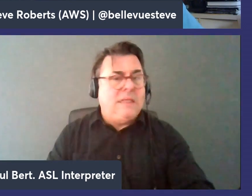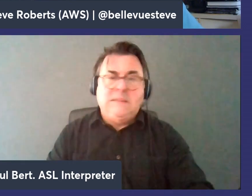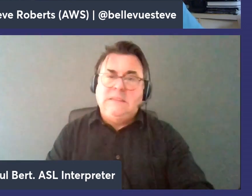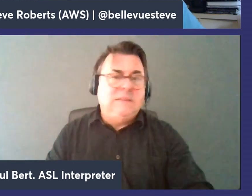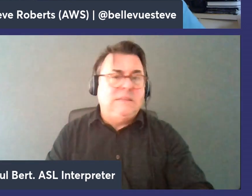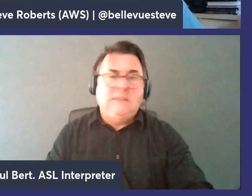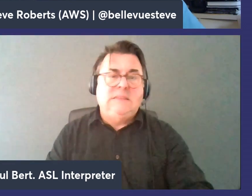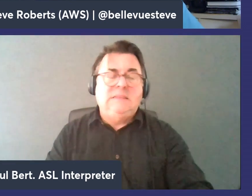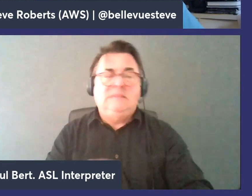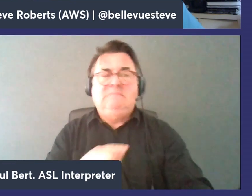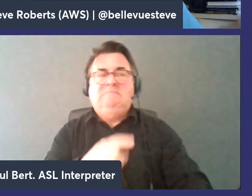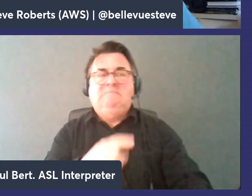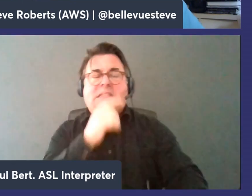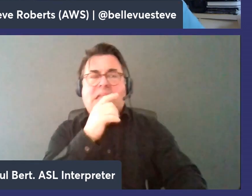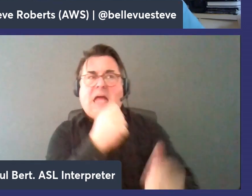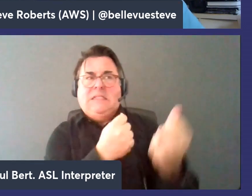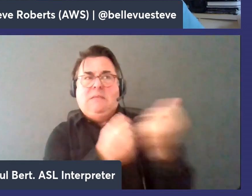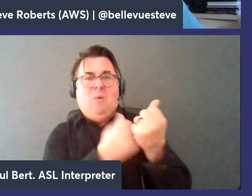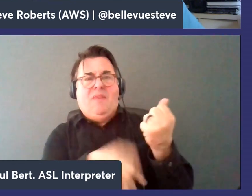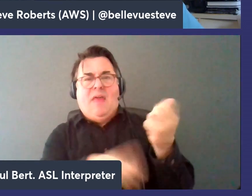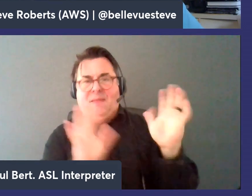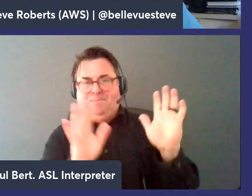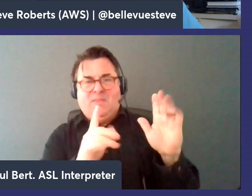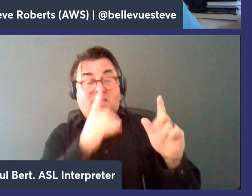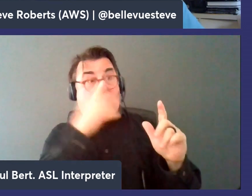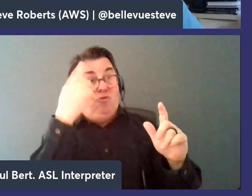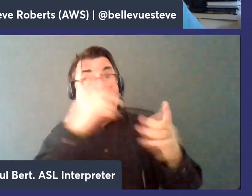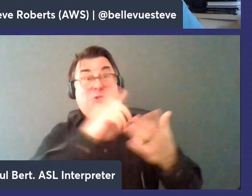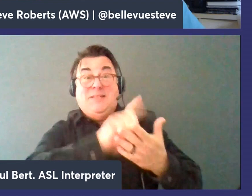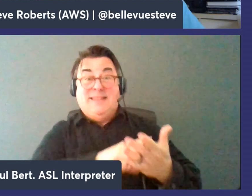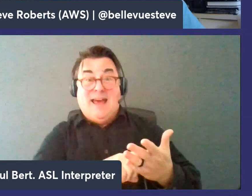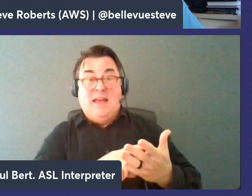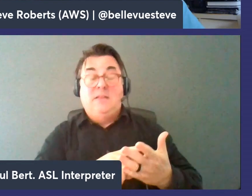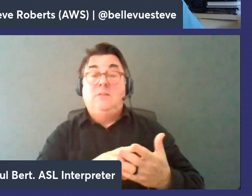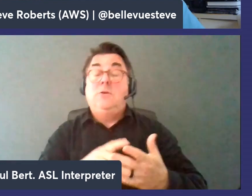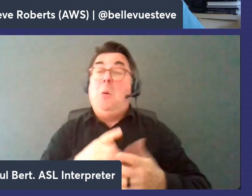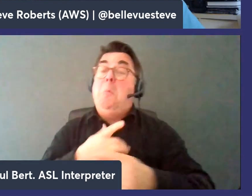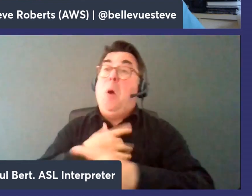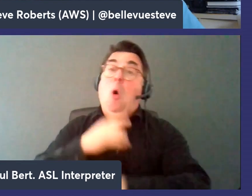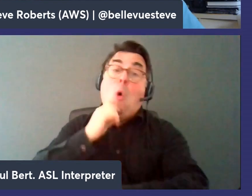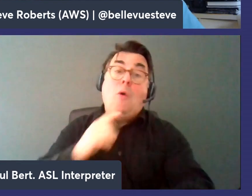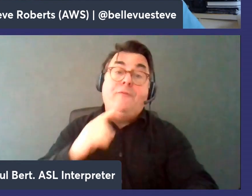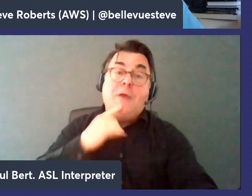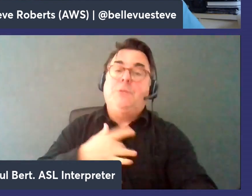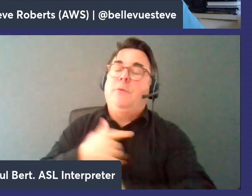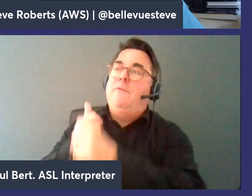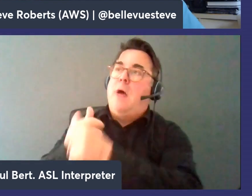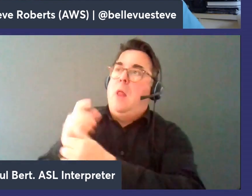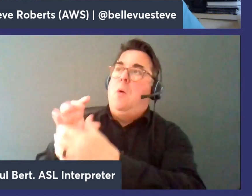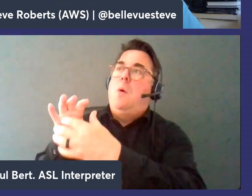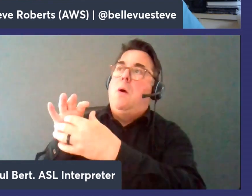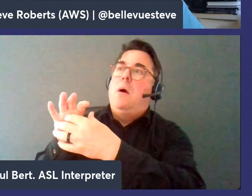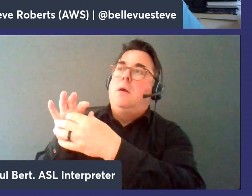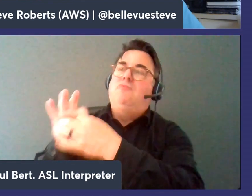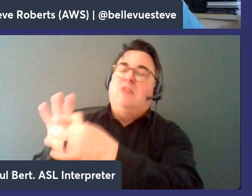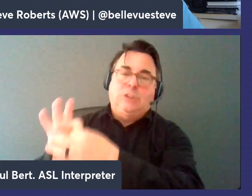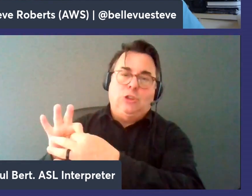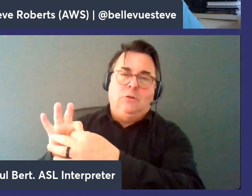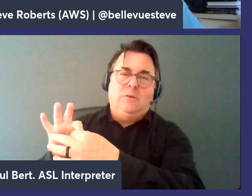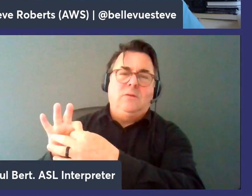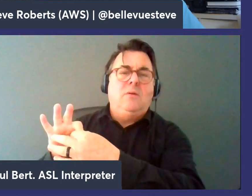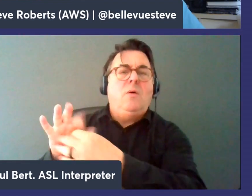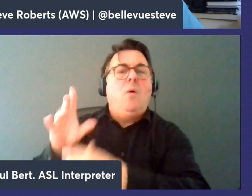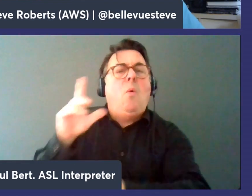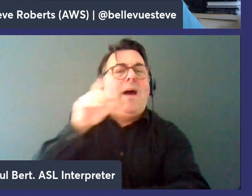something that this is designed for and so uh traditionally a monolithic application would be using a relational database and you might want to use something like